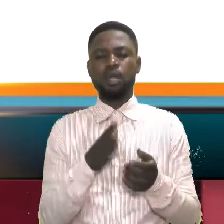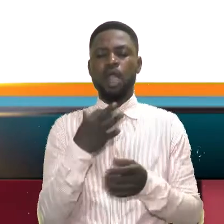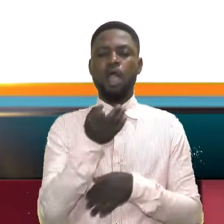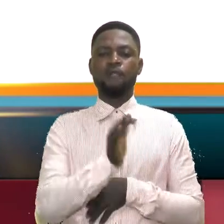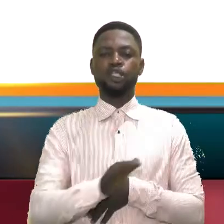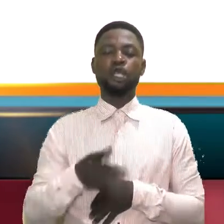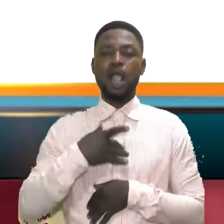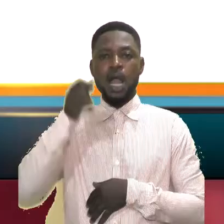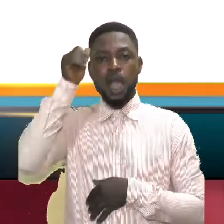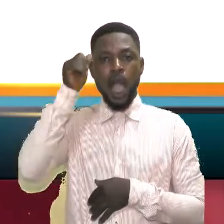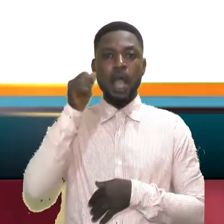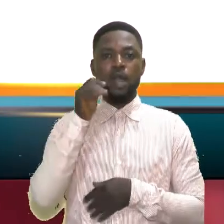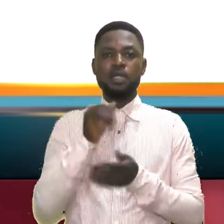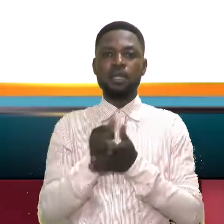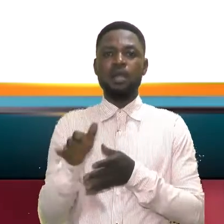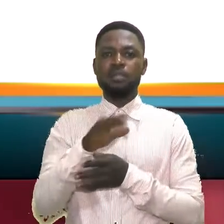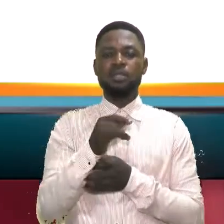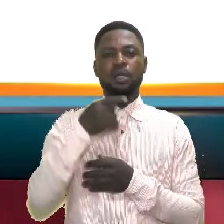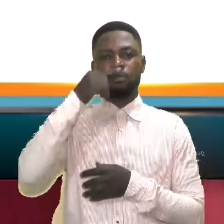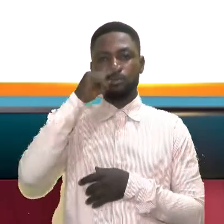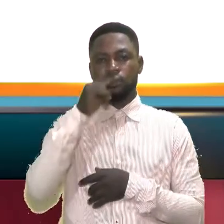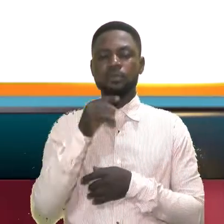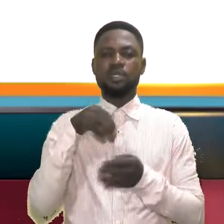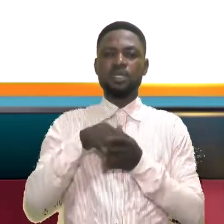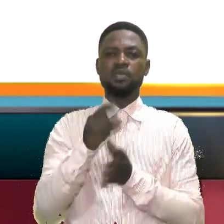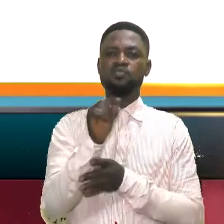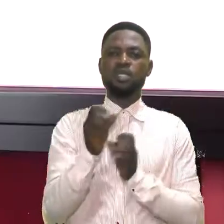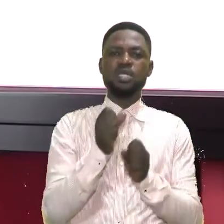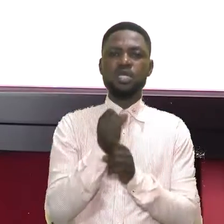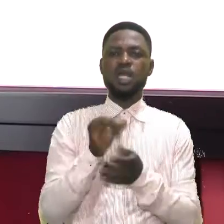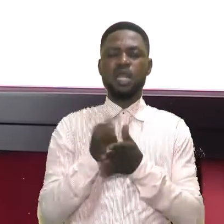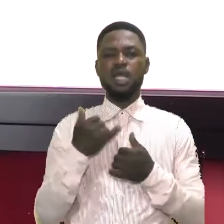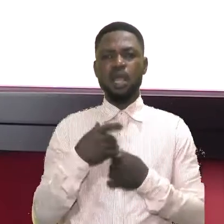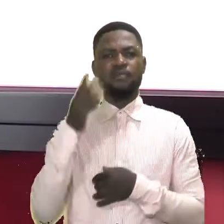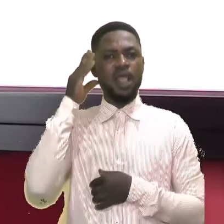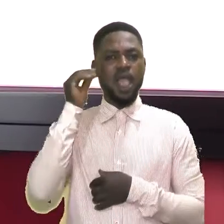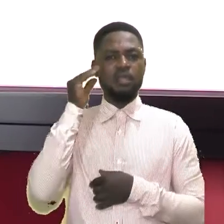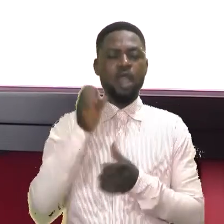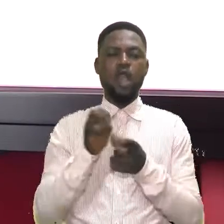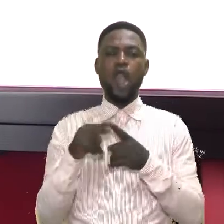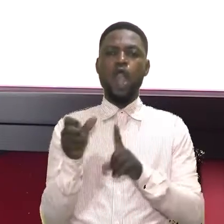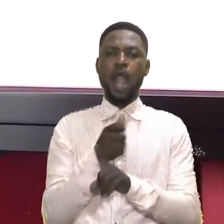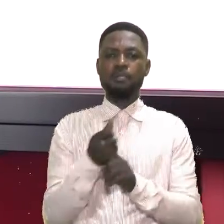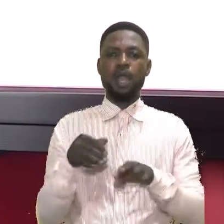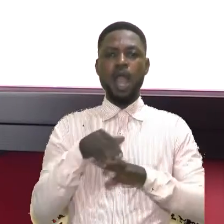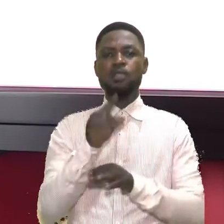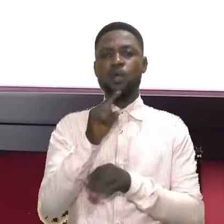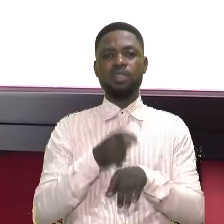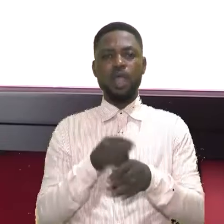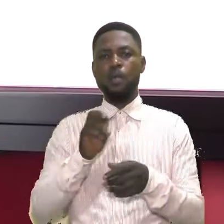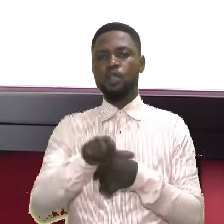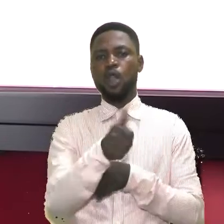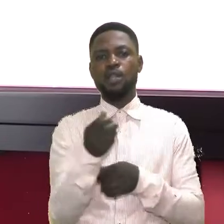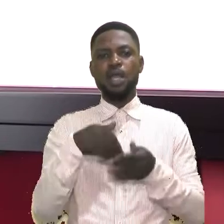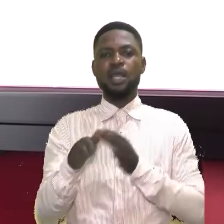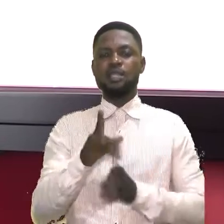children and adults that are like in their teens and in their twenties, that have undergone or have been abused at one time or